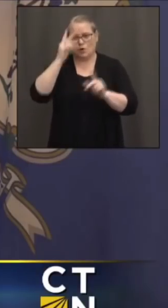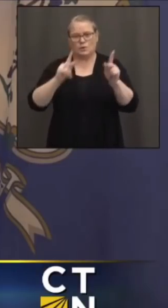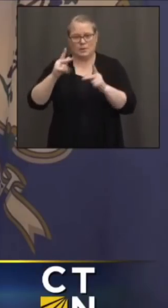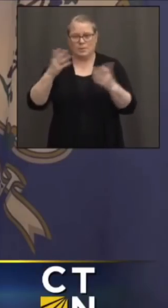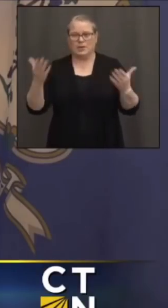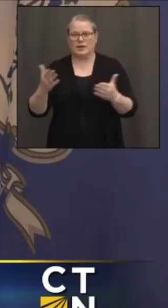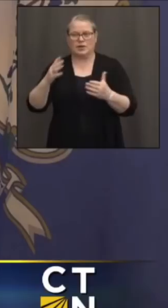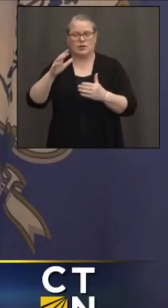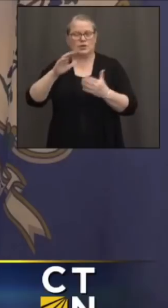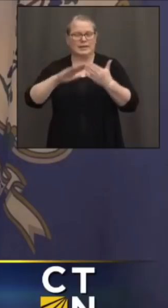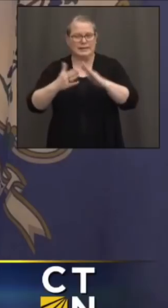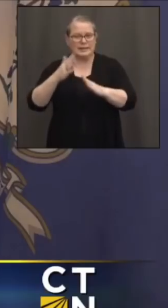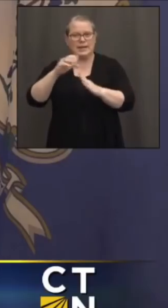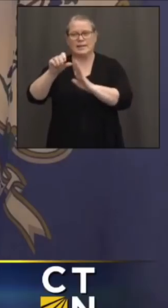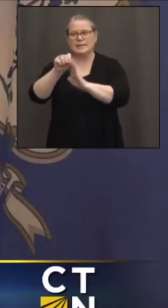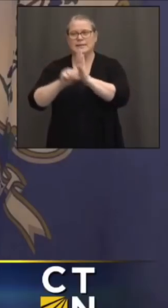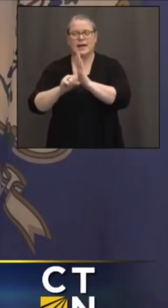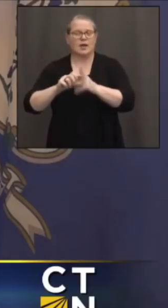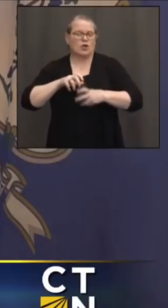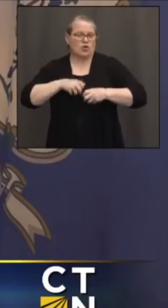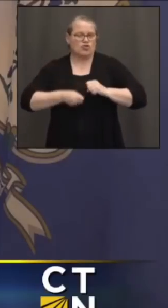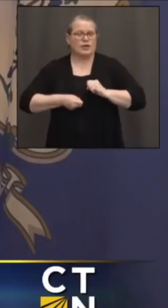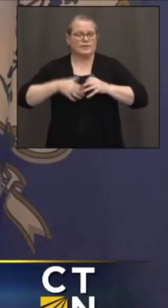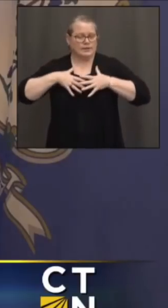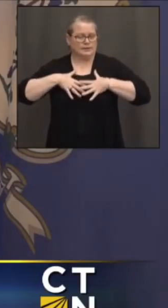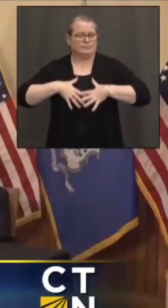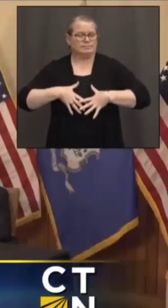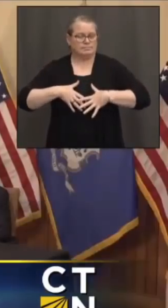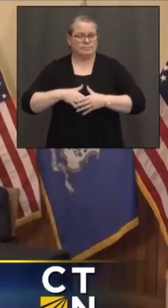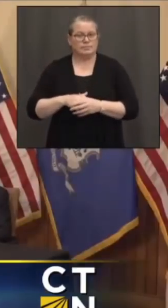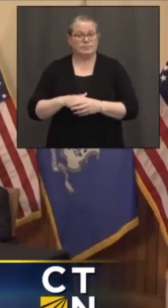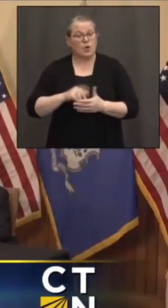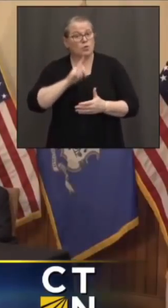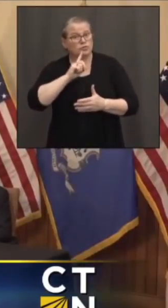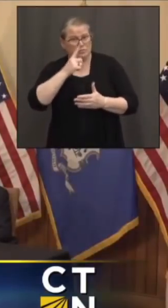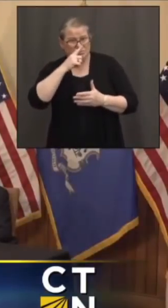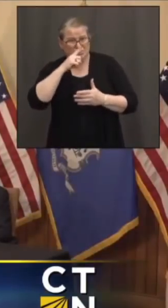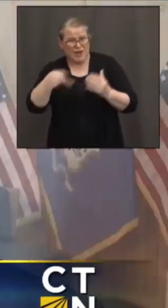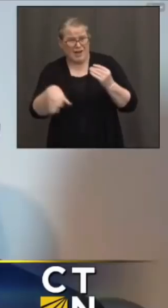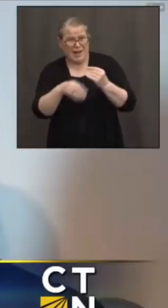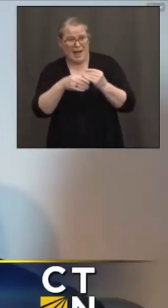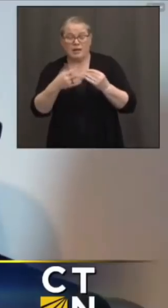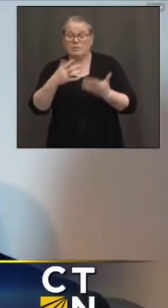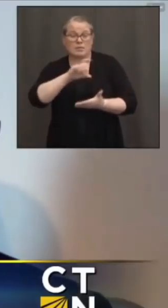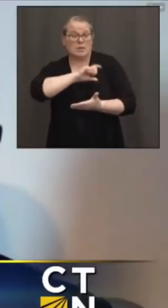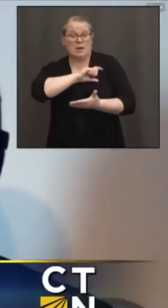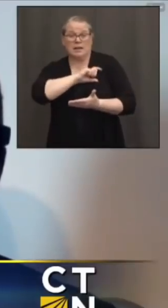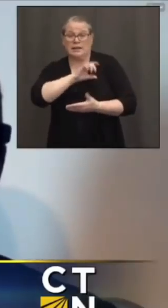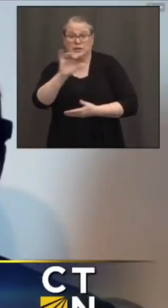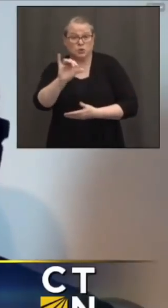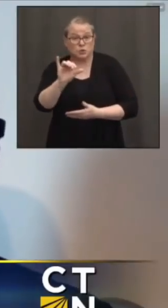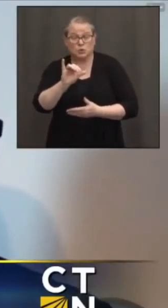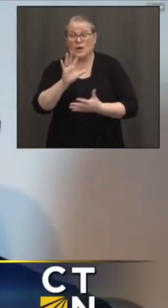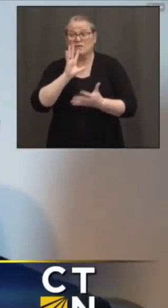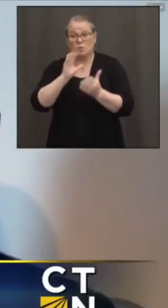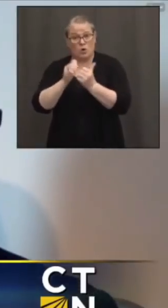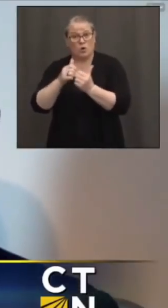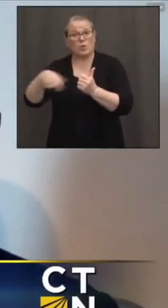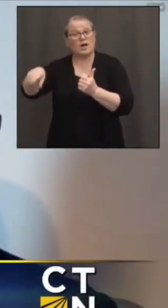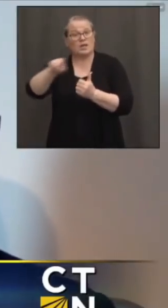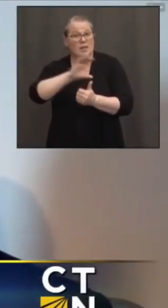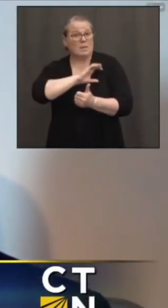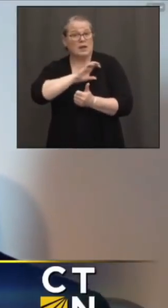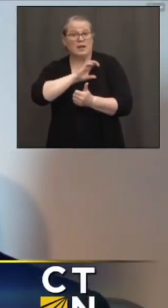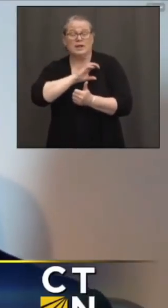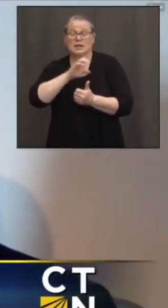Absolutely. Can I say this very quickly? Please. The police are going through, too. You know, I've spoken with them as well. Well, they're